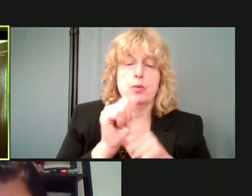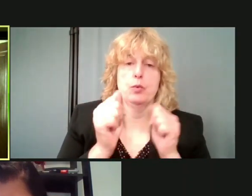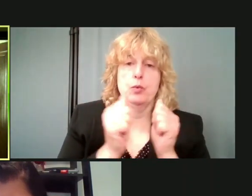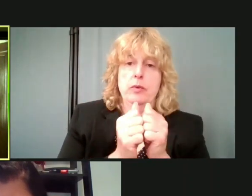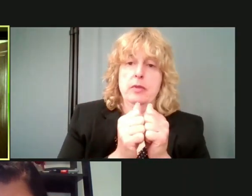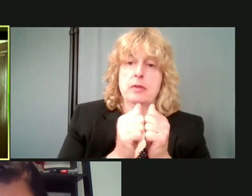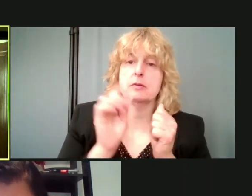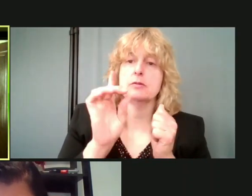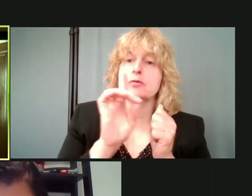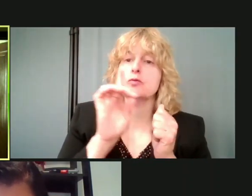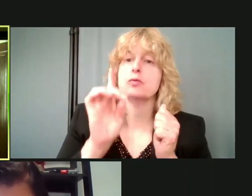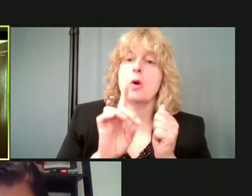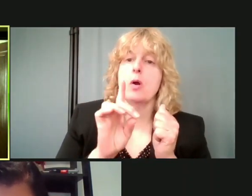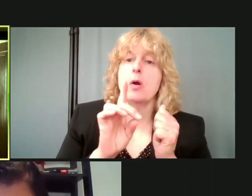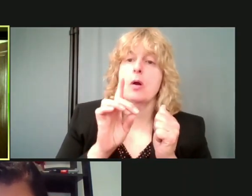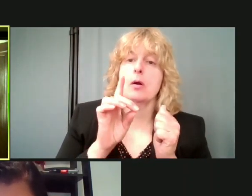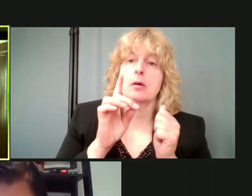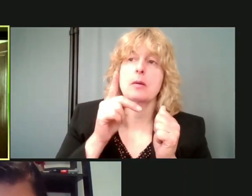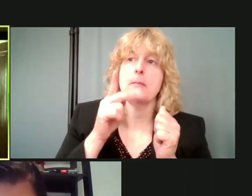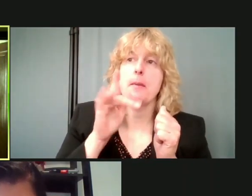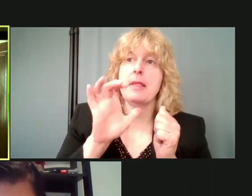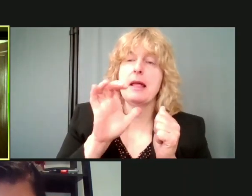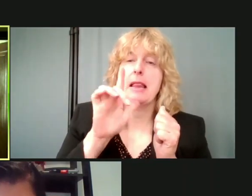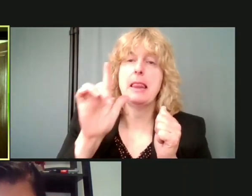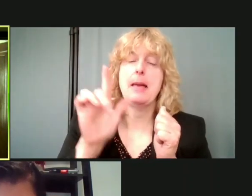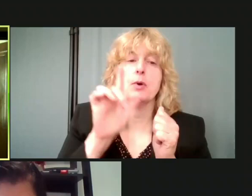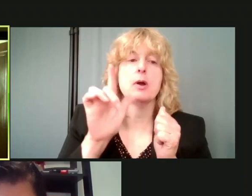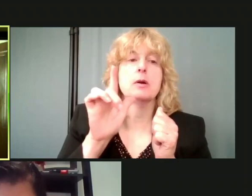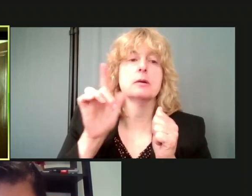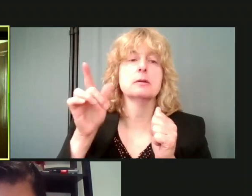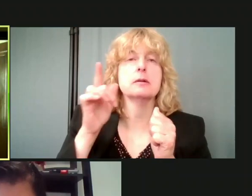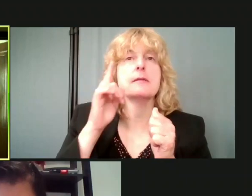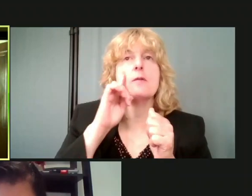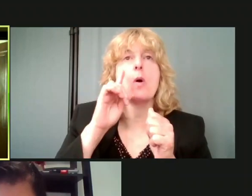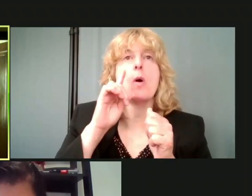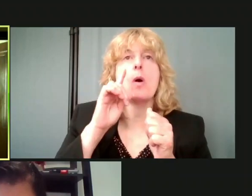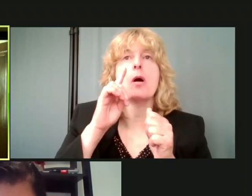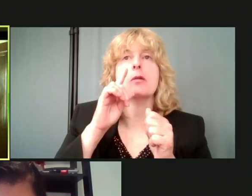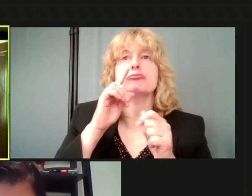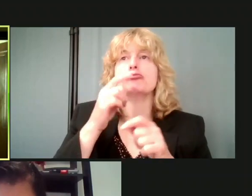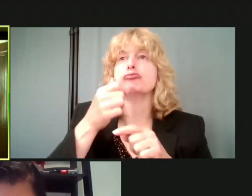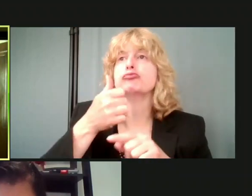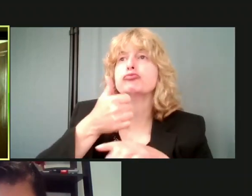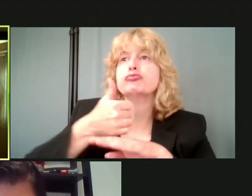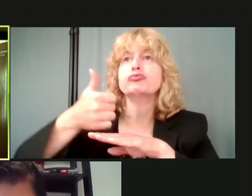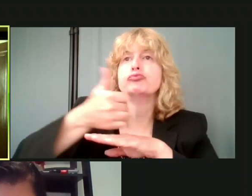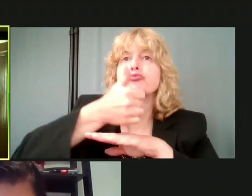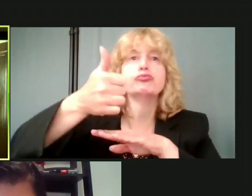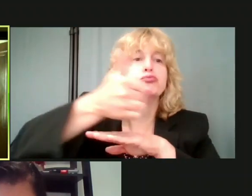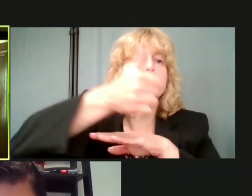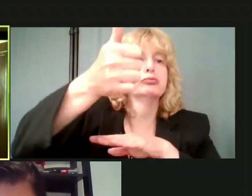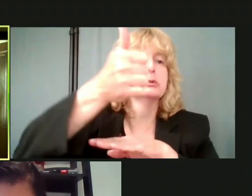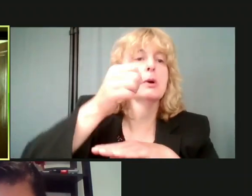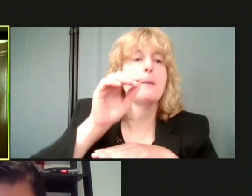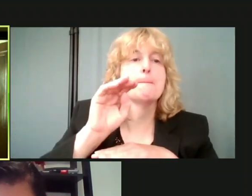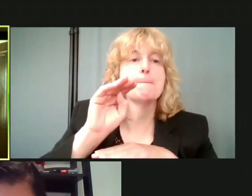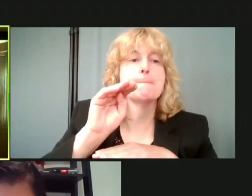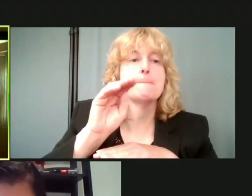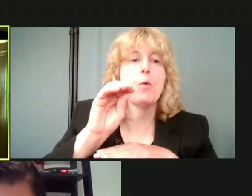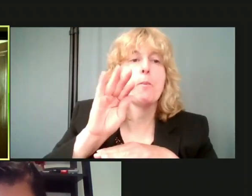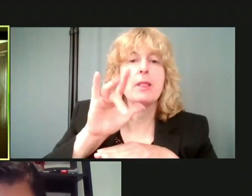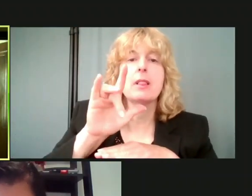uh, public libraries, mobile, uh, library unit. And we are going out into the neighborhoods, most